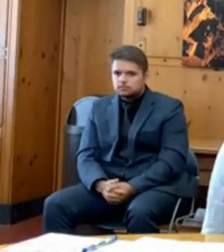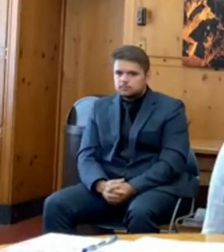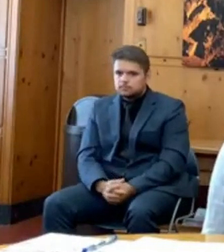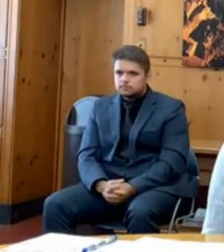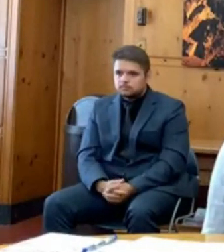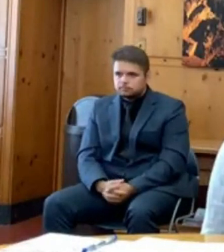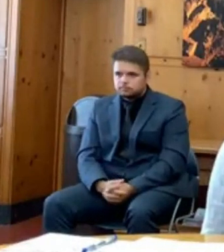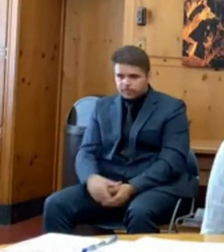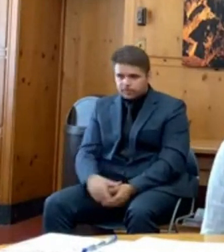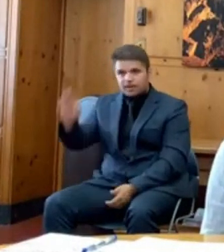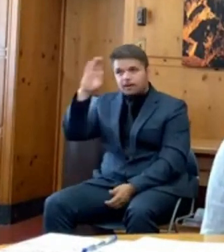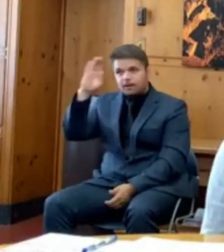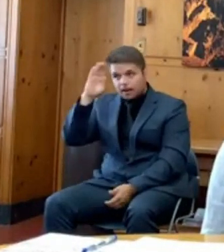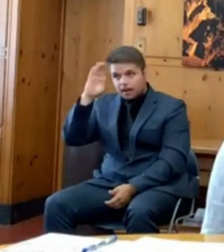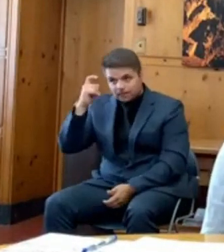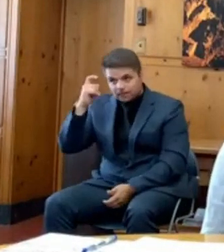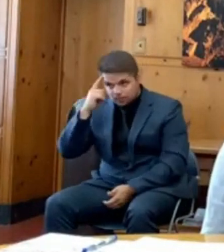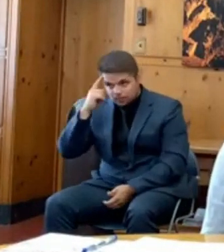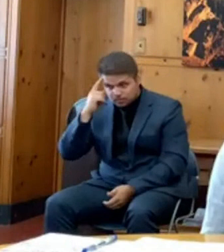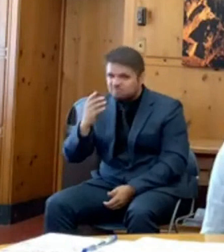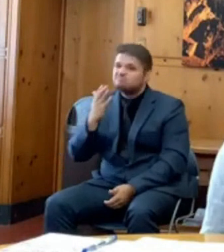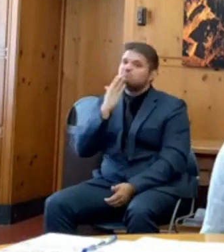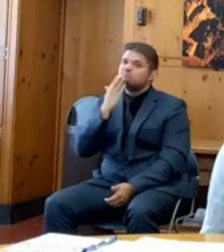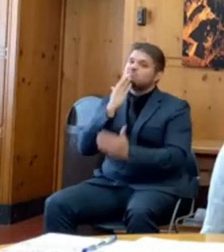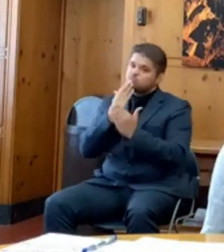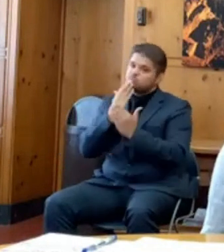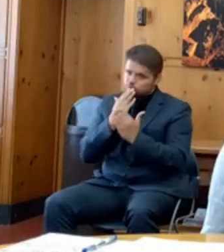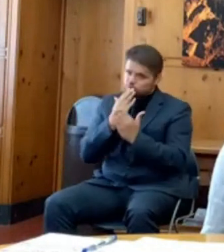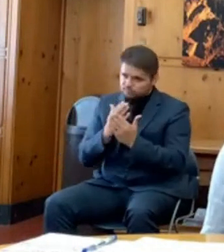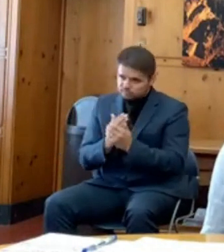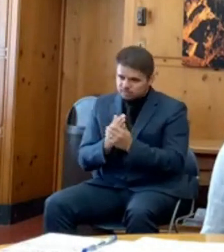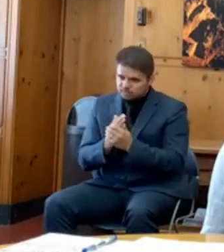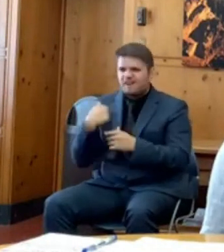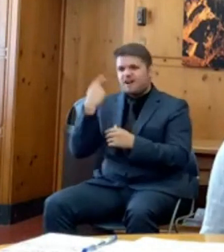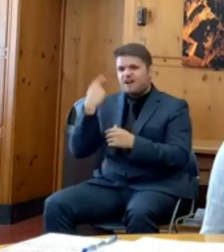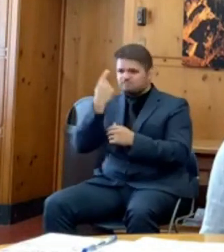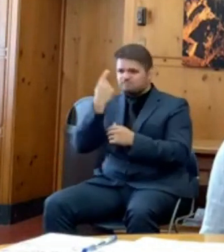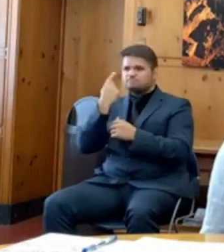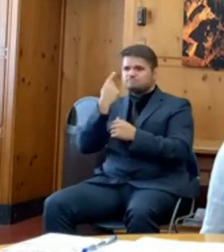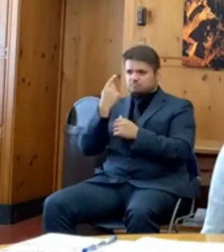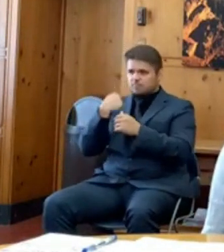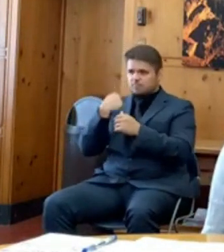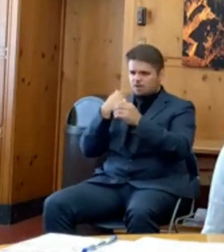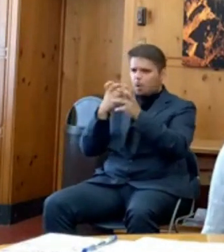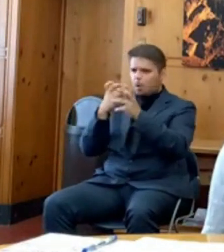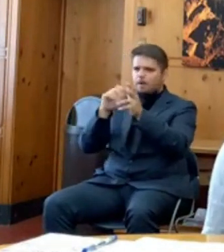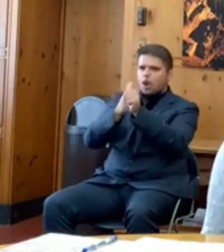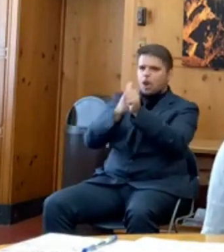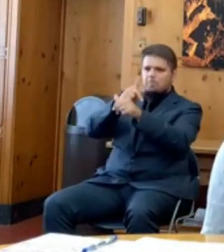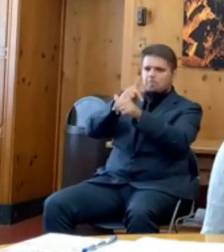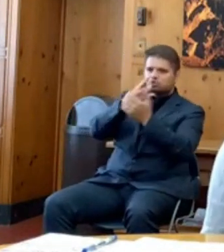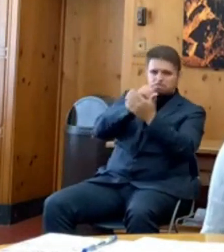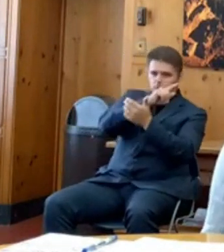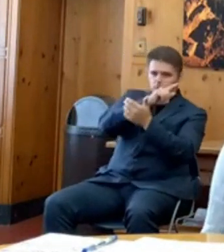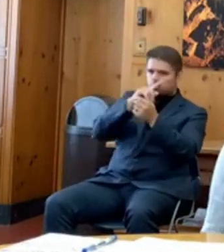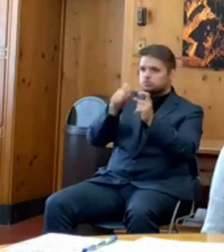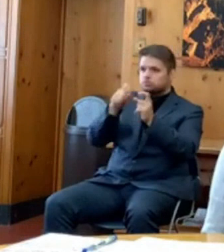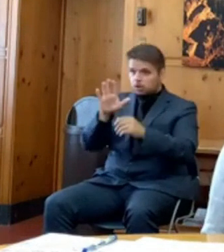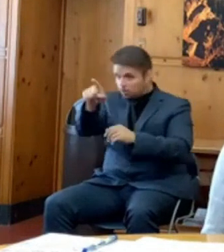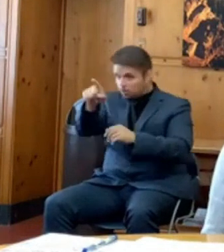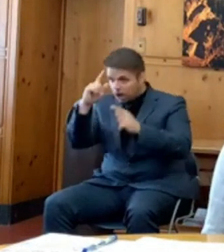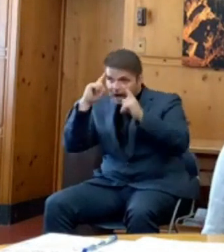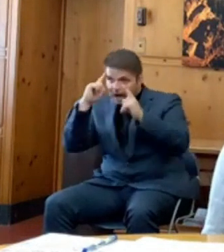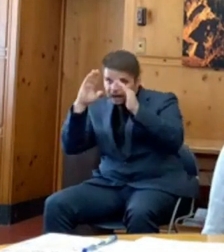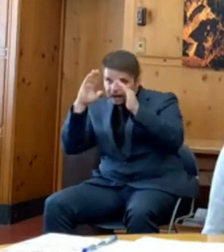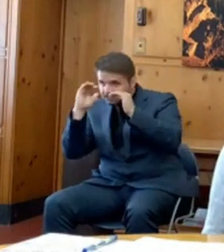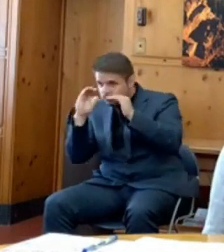Hi, Governor. Thanks for kicking our question. So does that mean, just quickly, to follow up that you expect to call a third special session?